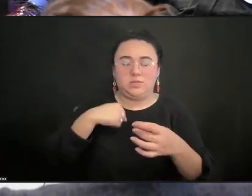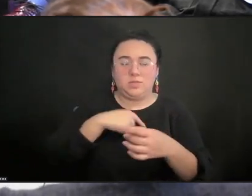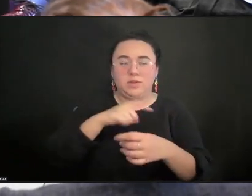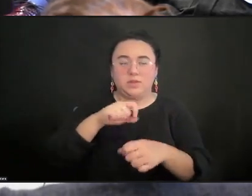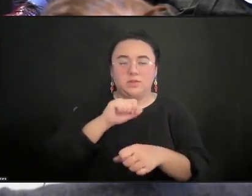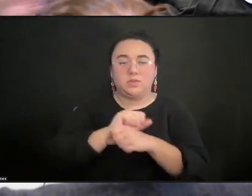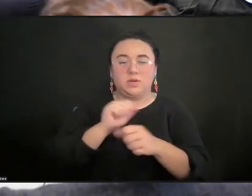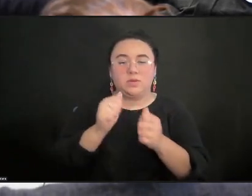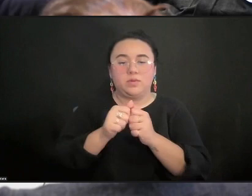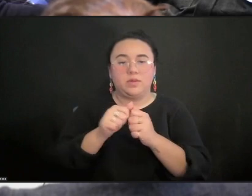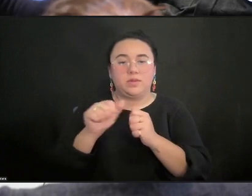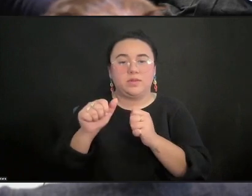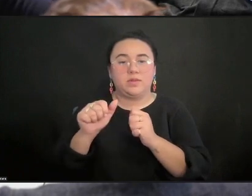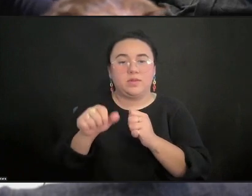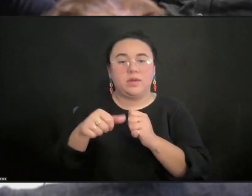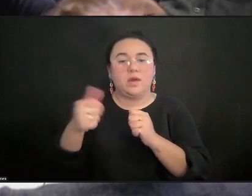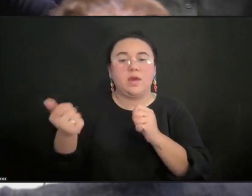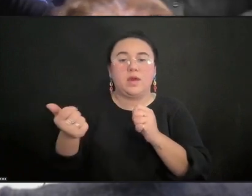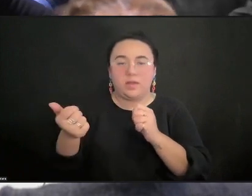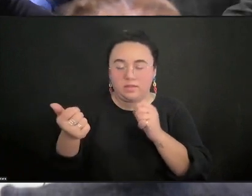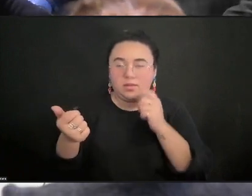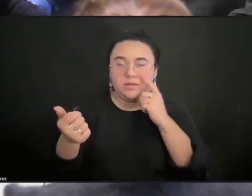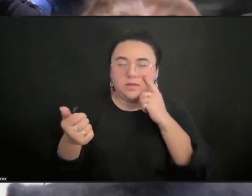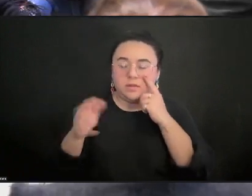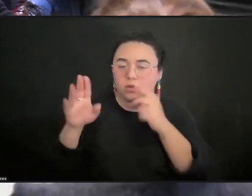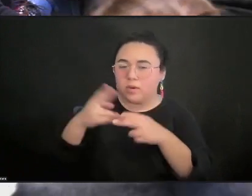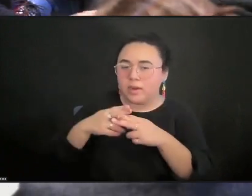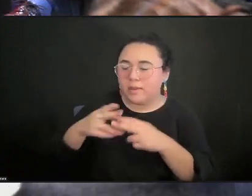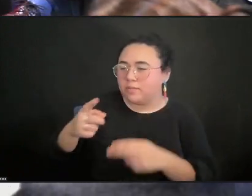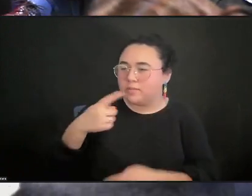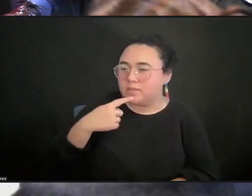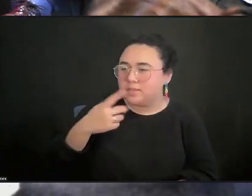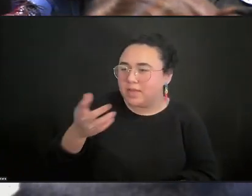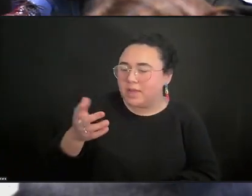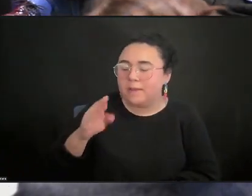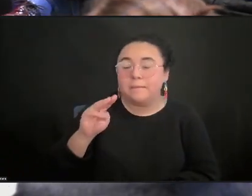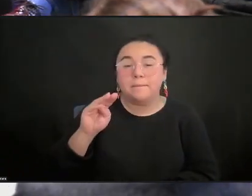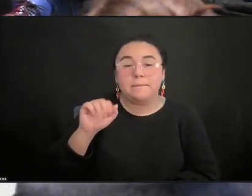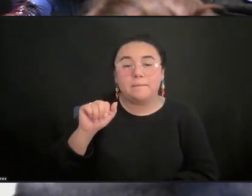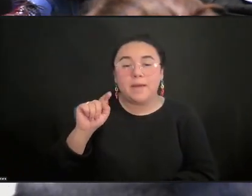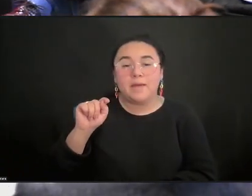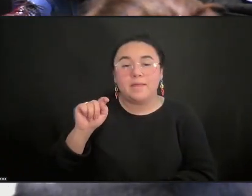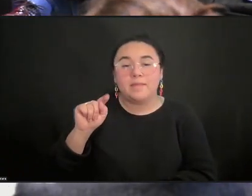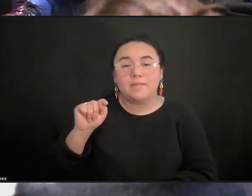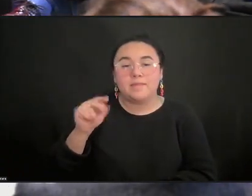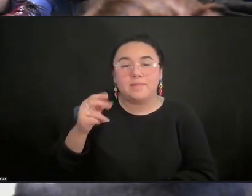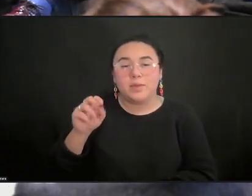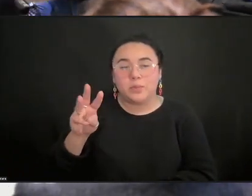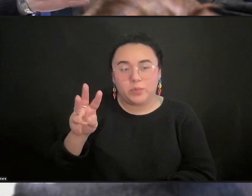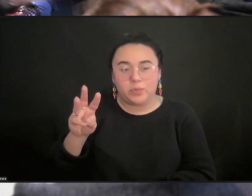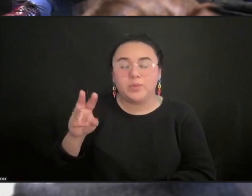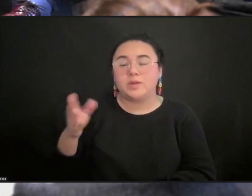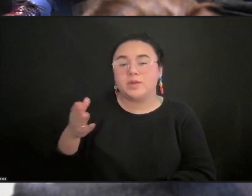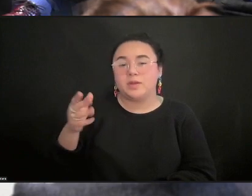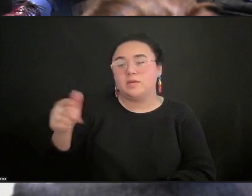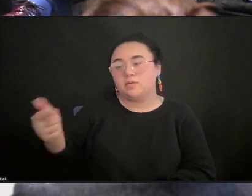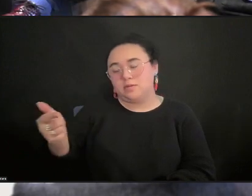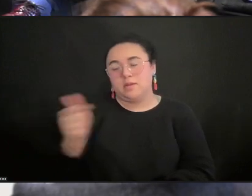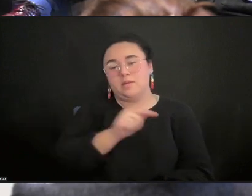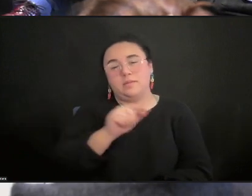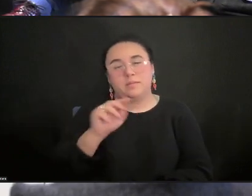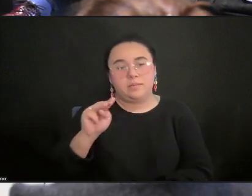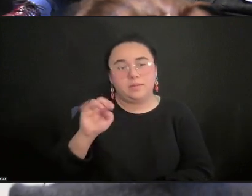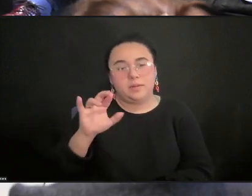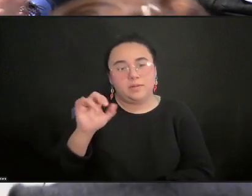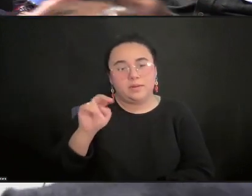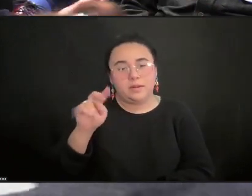producers here too, and I just noticed... Sorry, what is your name? Matthew. Matthew's here and Linda's here and Miranda's here. I wonder if you can all just join in now.